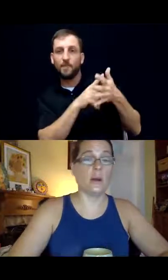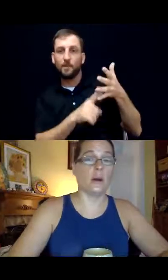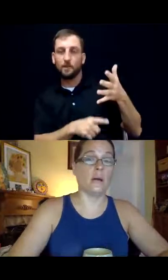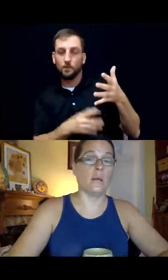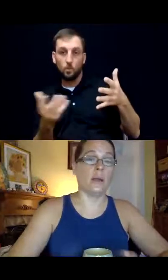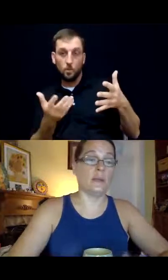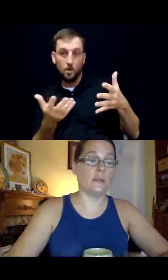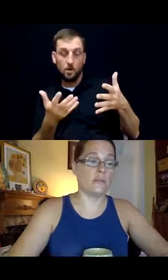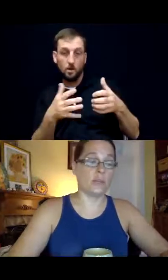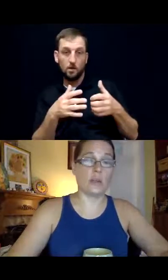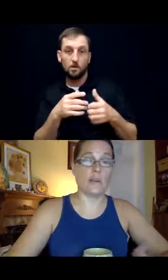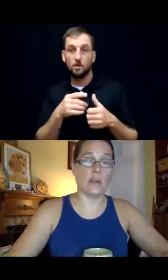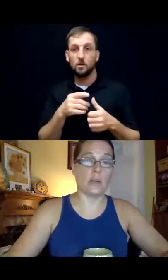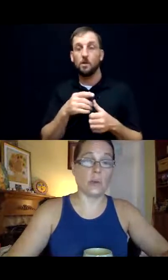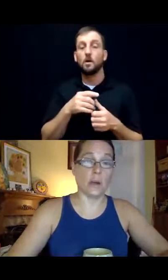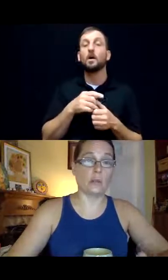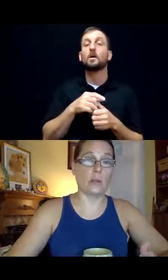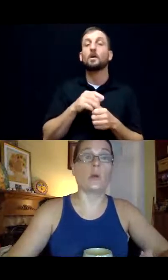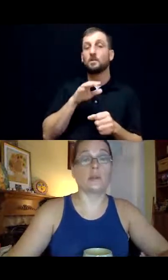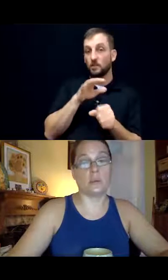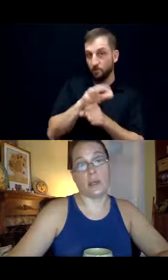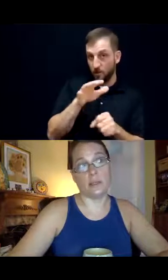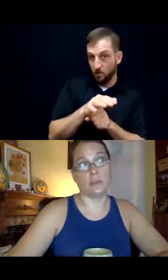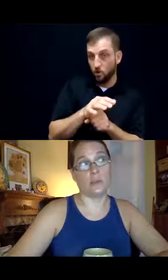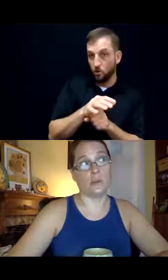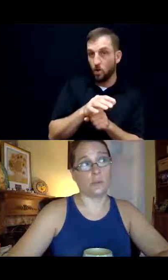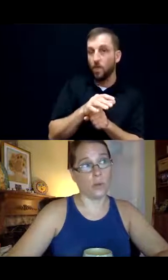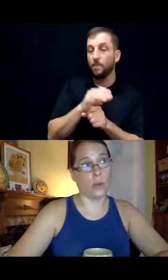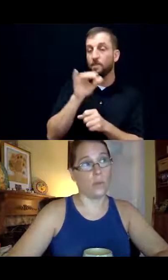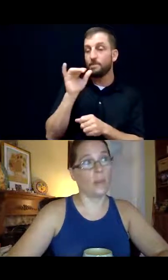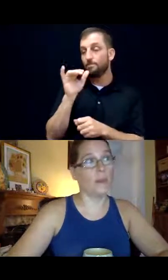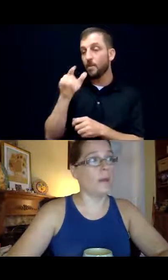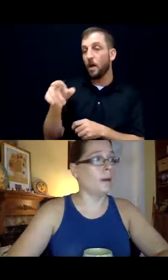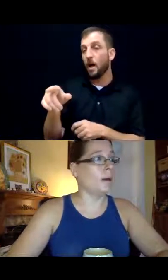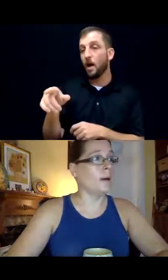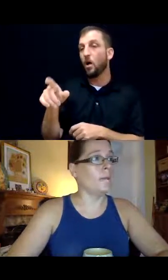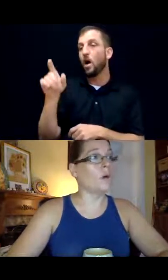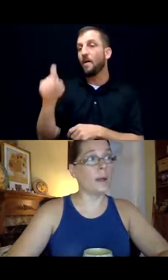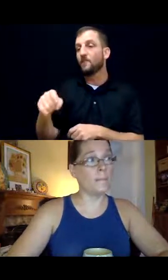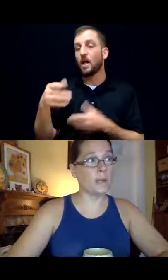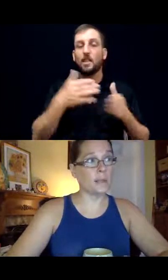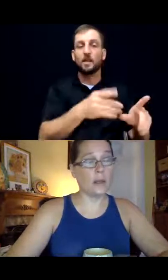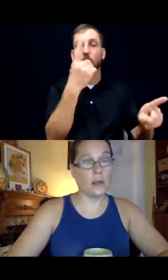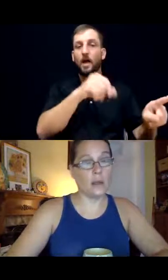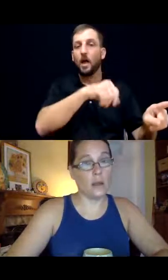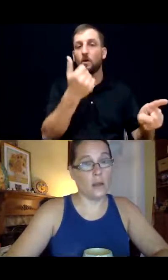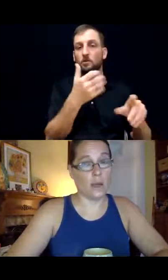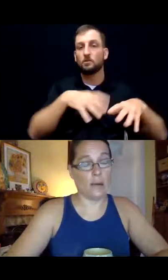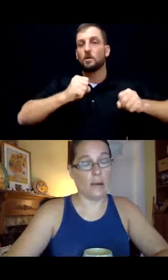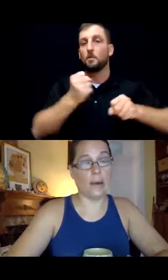um, and it's sufficient enough that it requires someone else to make the decisions for you. Um, go ahead, next slide.